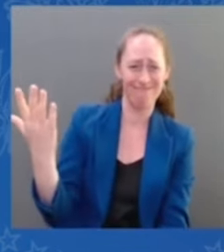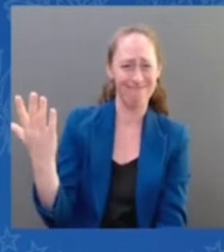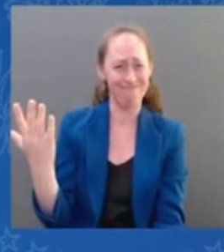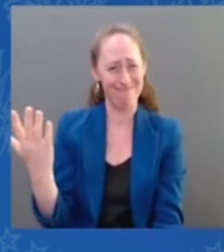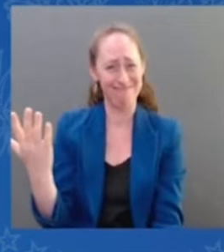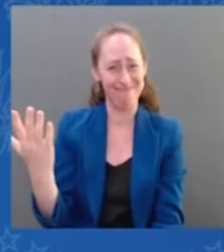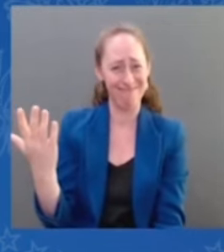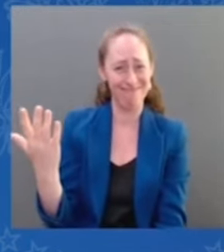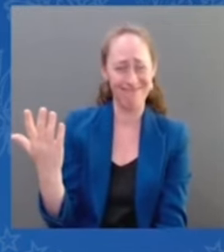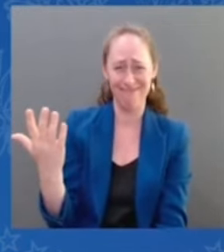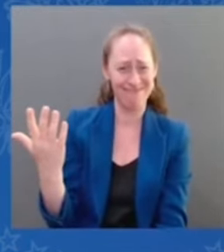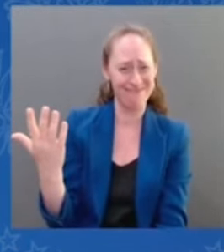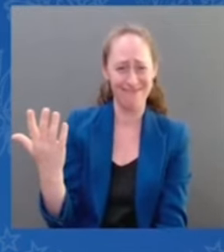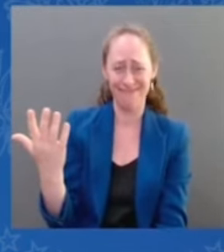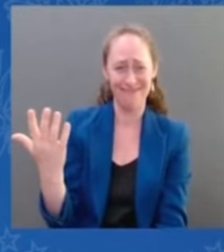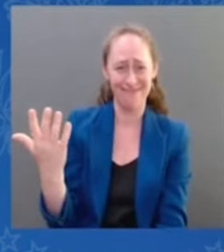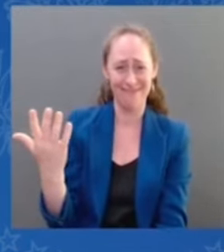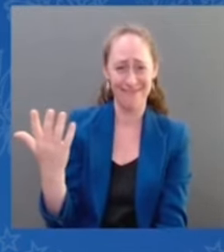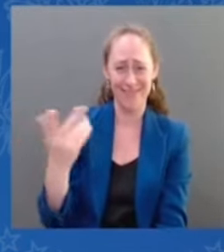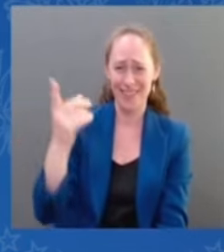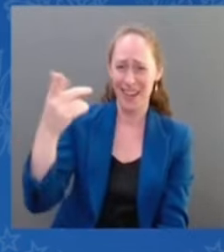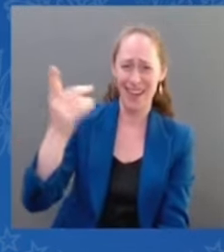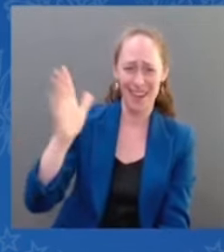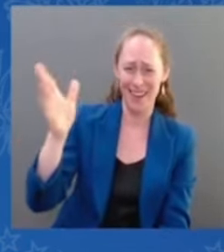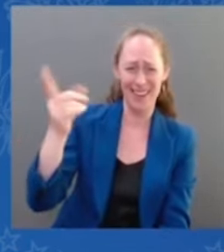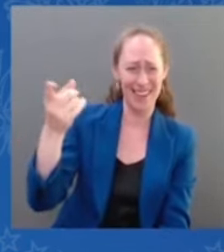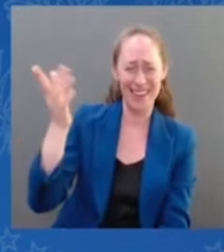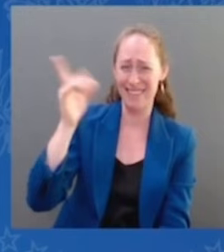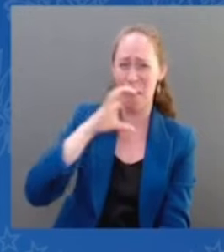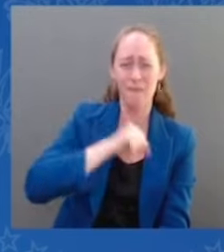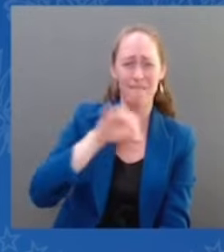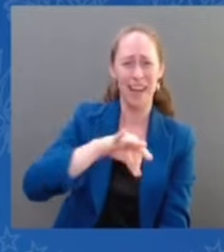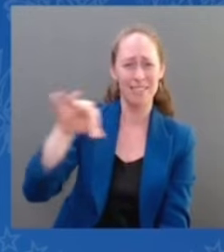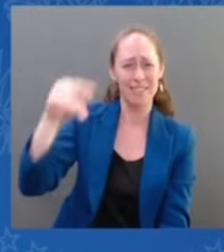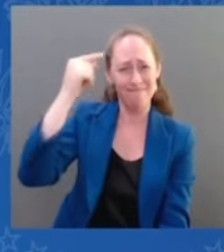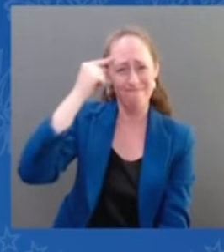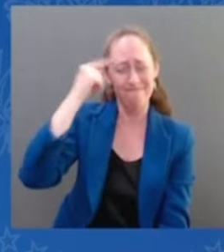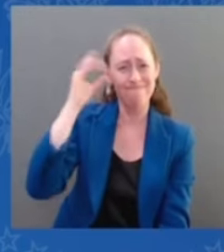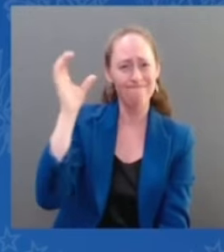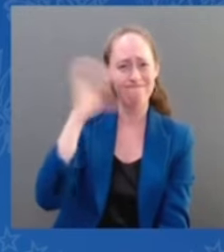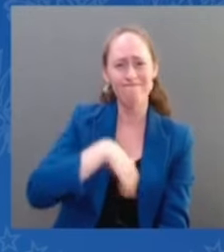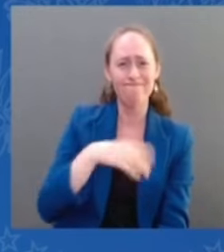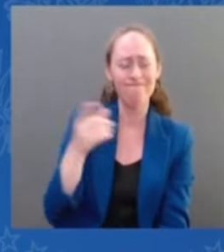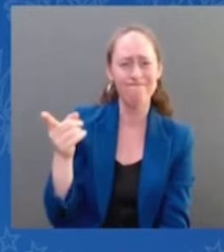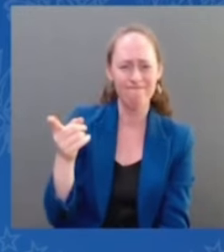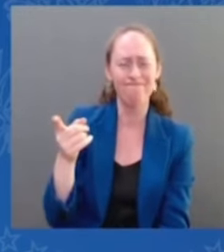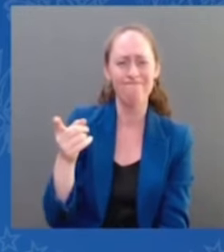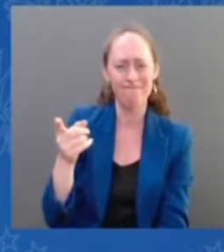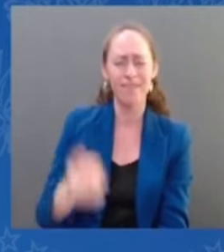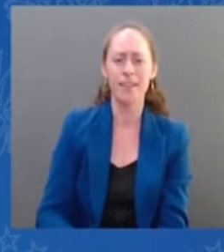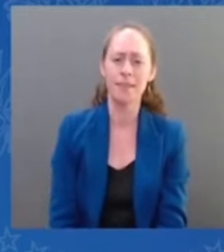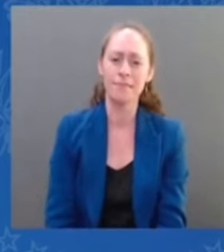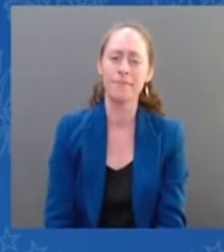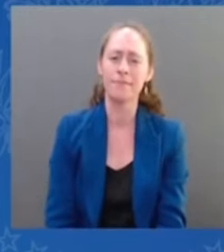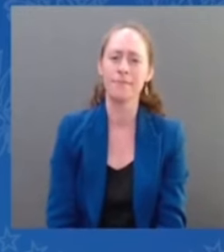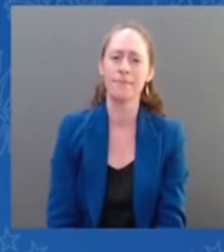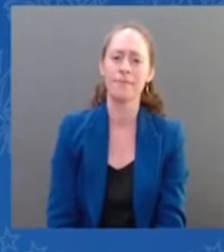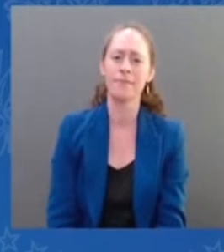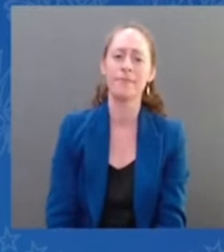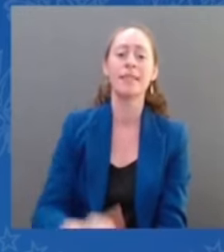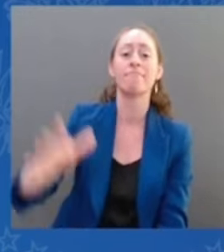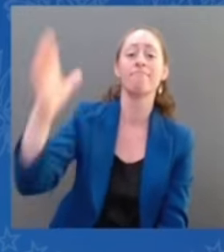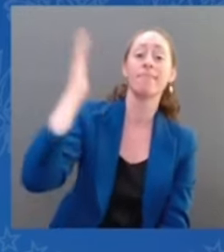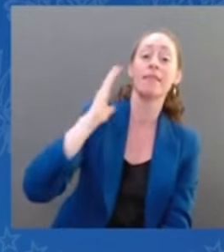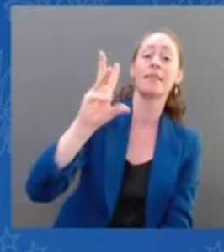There used to be a case called Connecticut versus Griswold, which was declared unconstitutional in the late 60s. It said a married